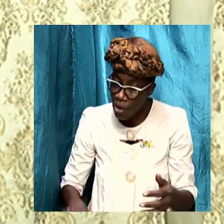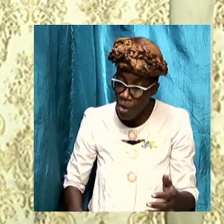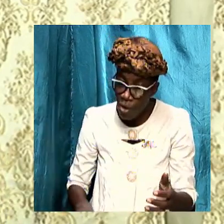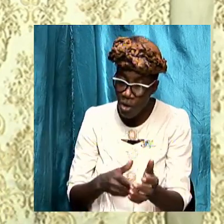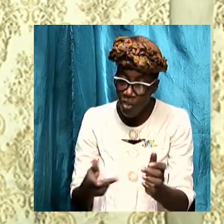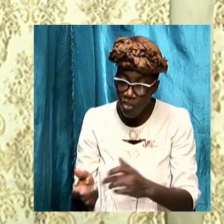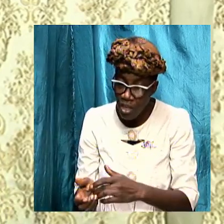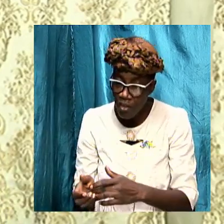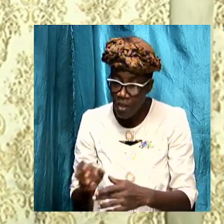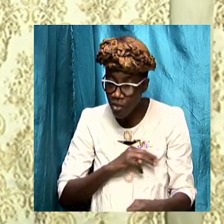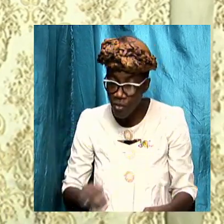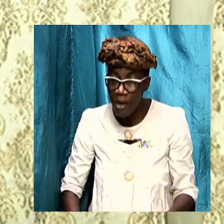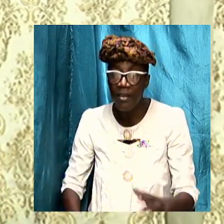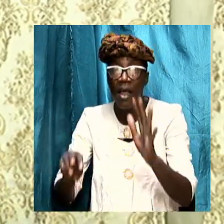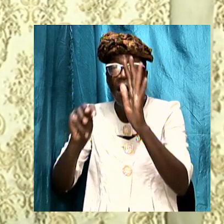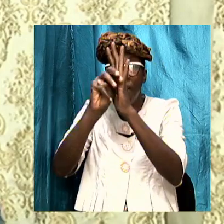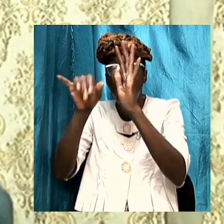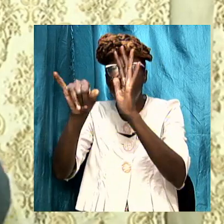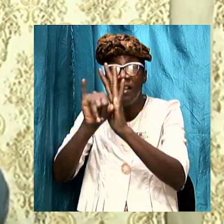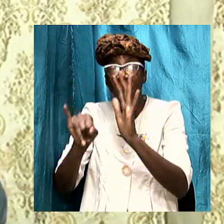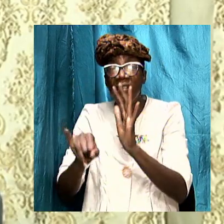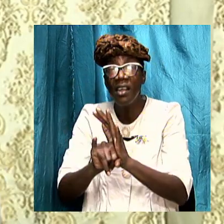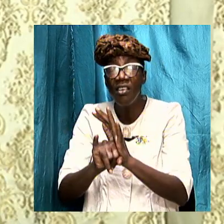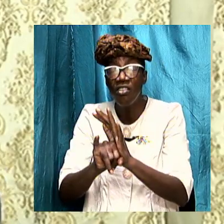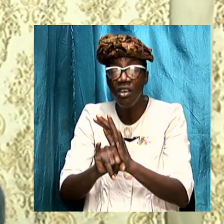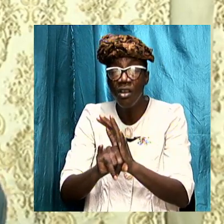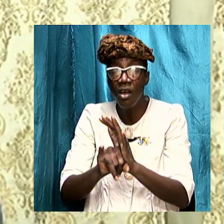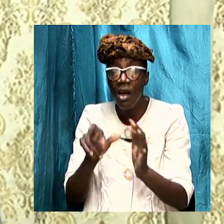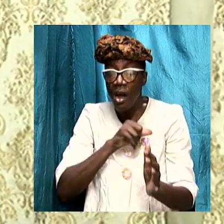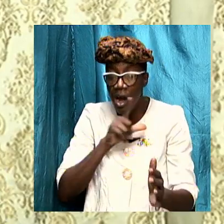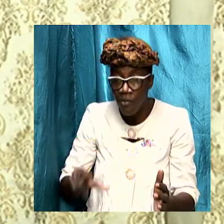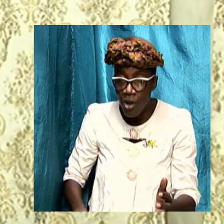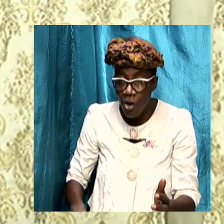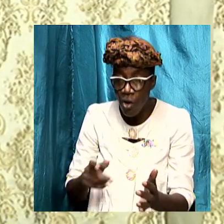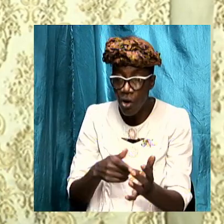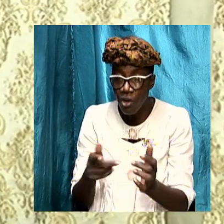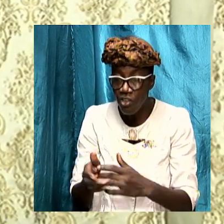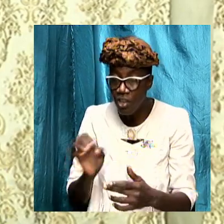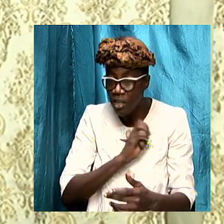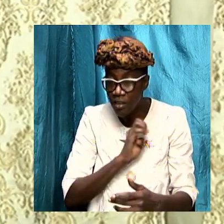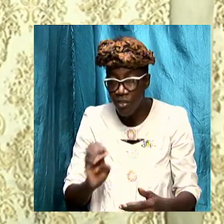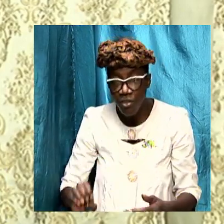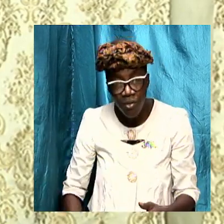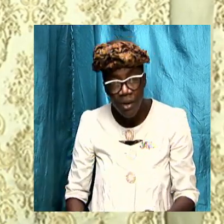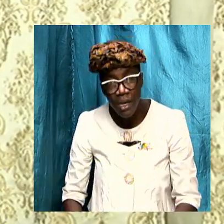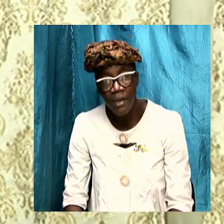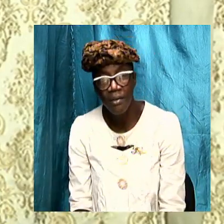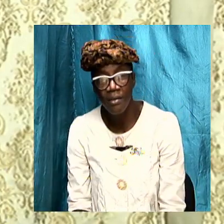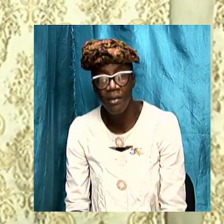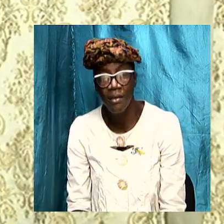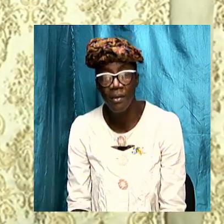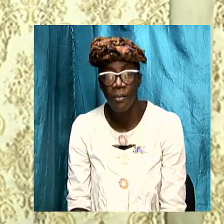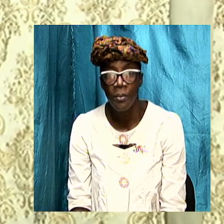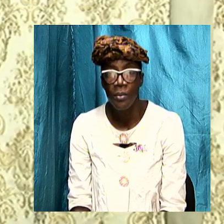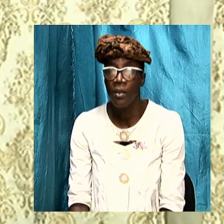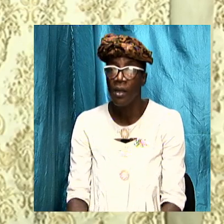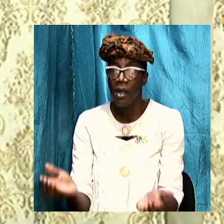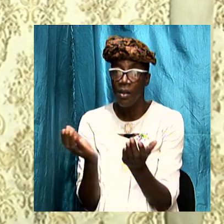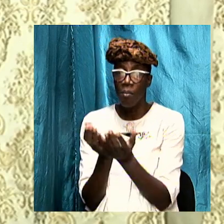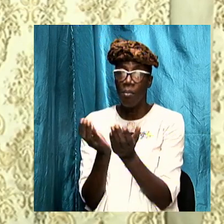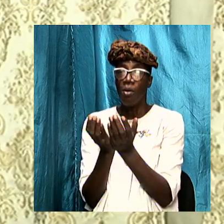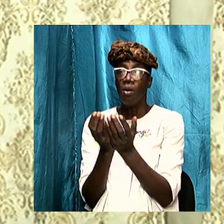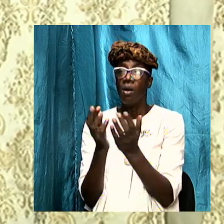manifestation of the Lord Jesus Christ the revelation of Jesus Christ in the book of revelation